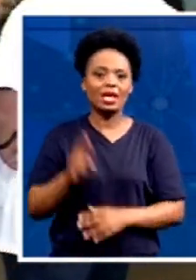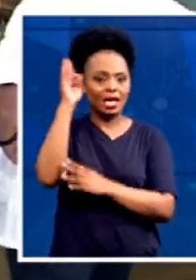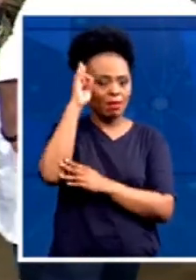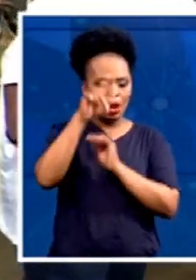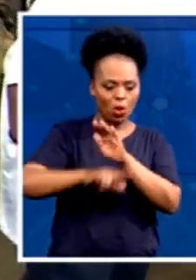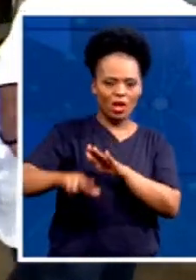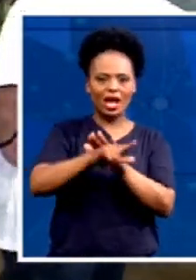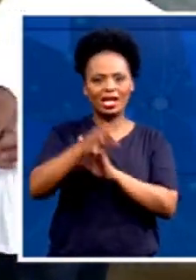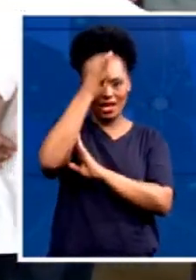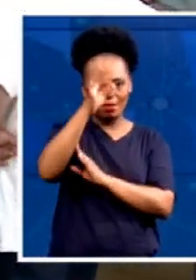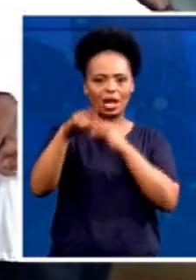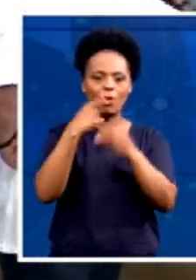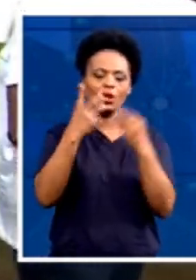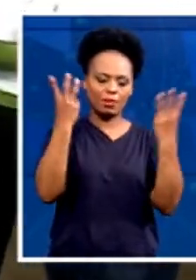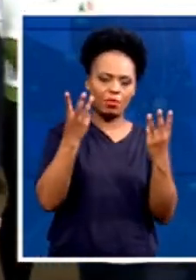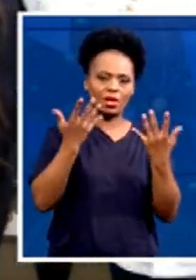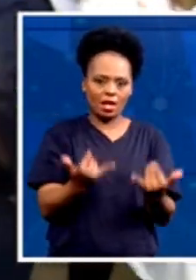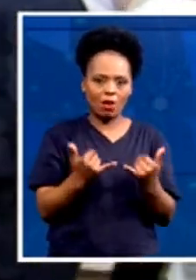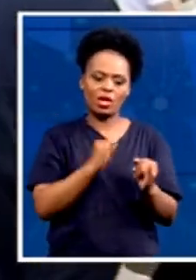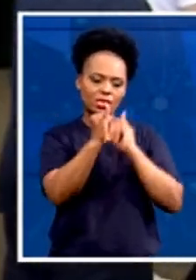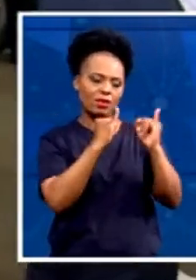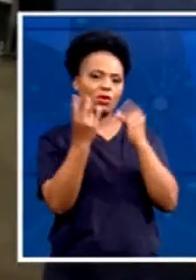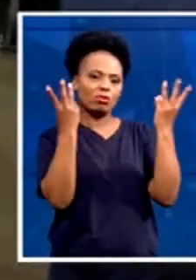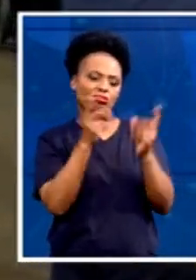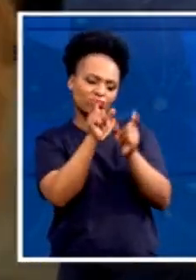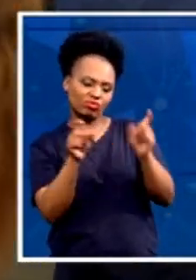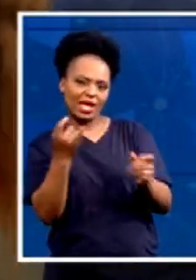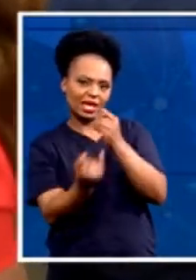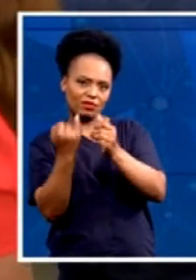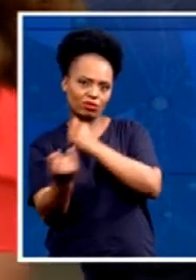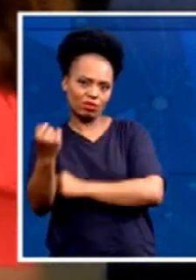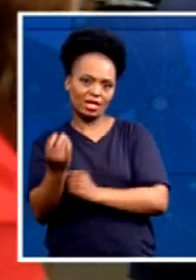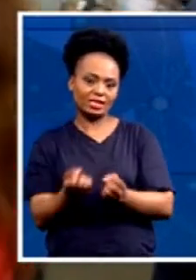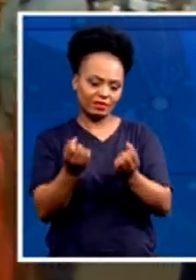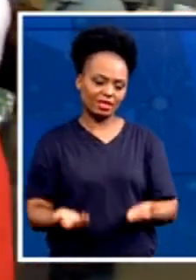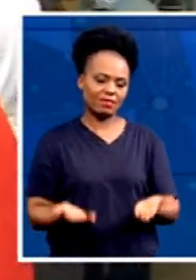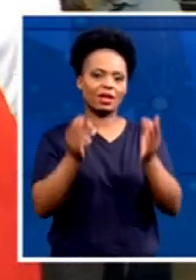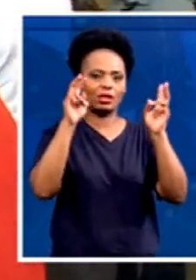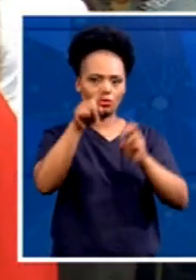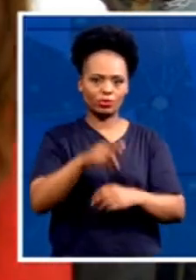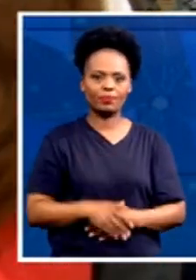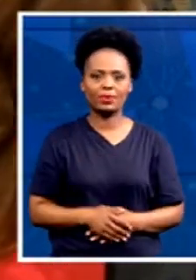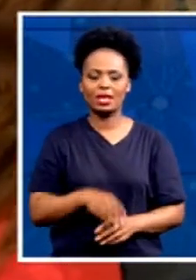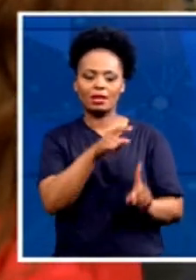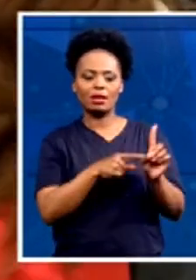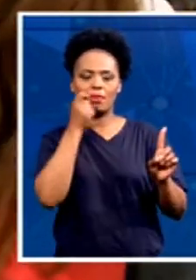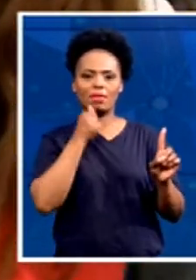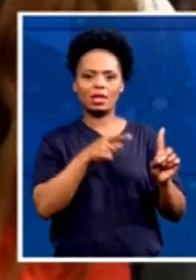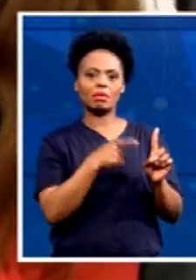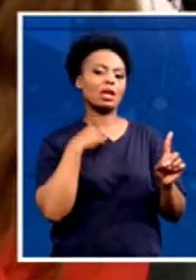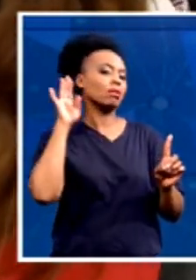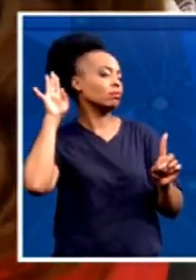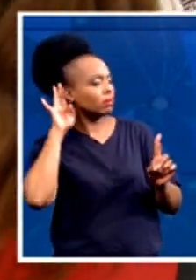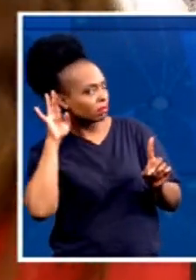will be feeling the brunt of service delivery. He's a gentleman here, so I saw you were listening attentively to, you know, what your